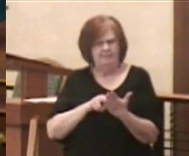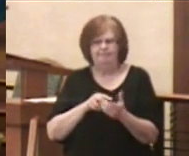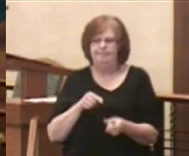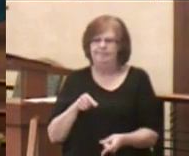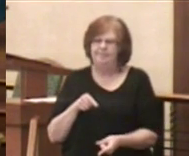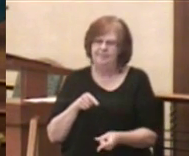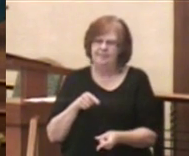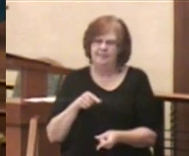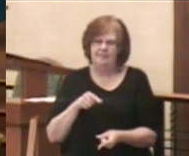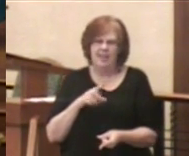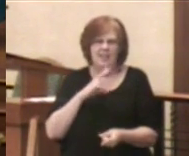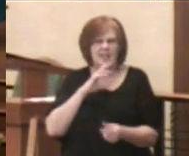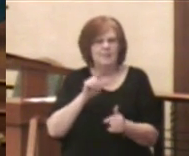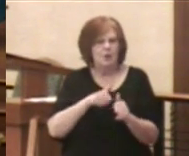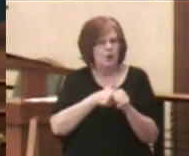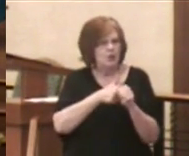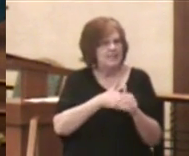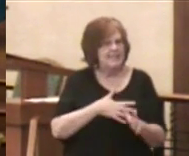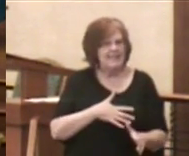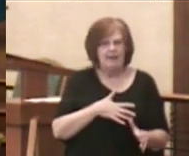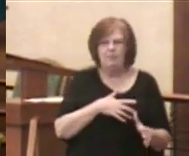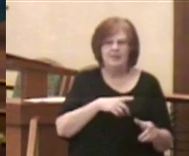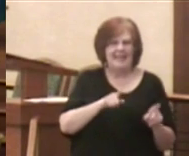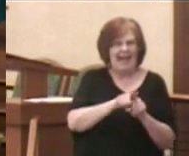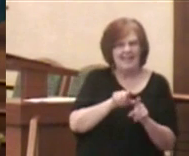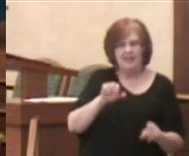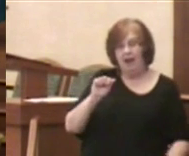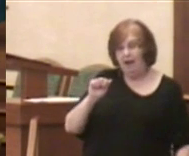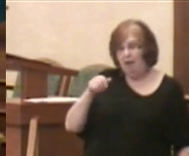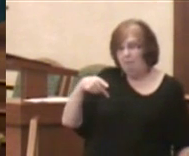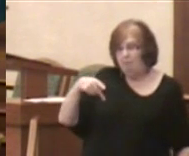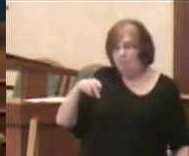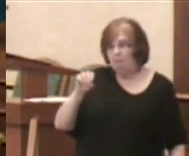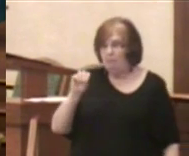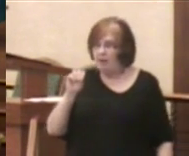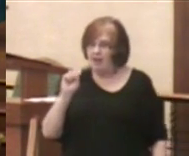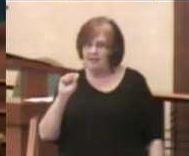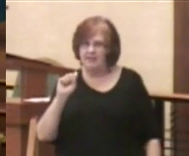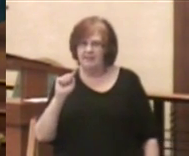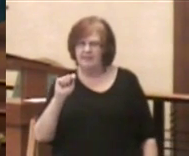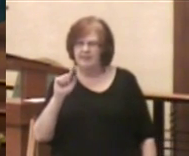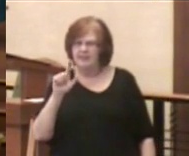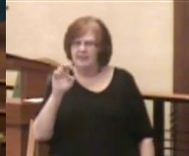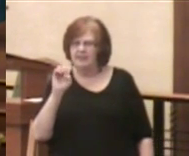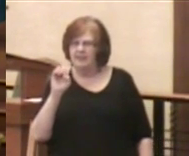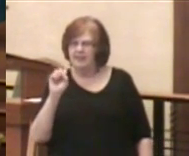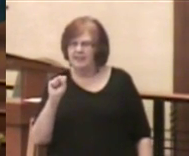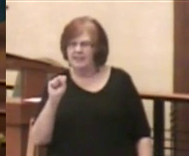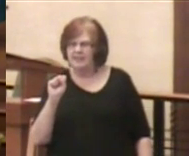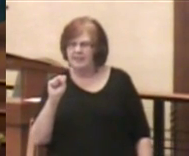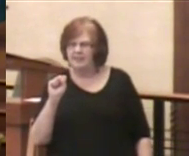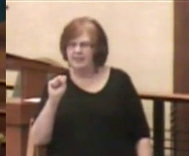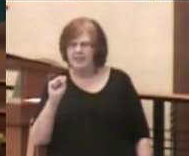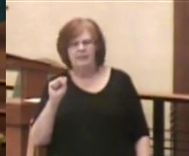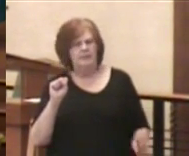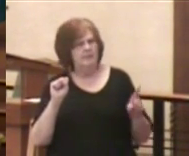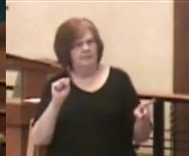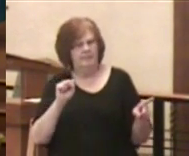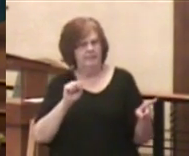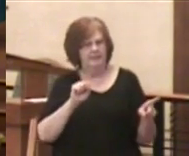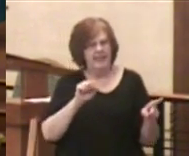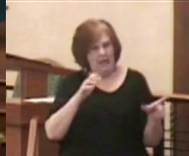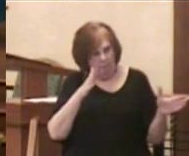the disciples as apostles. And that language is intentional. Jesus is now preparing his